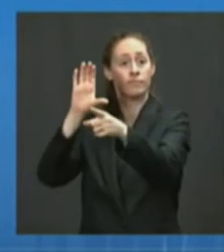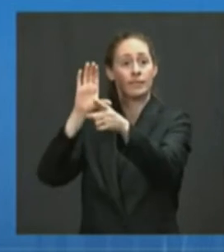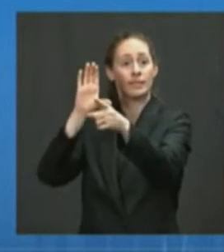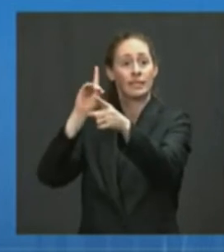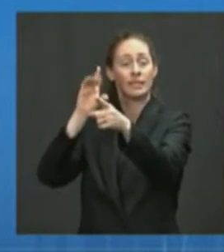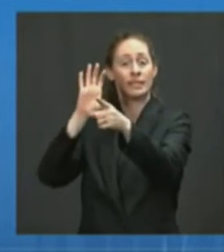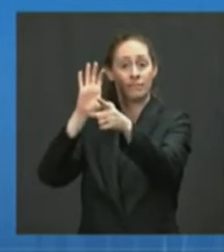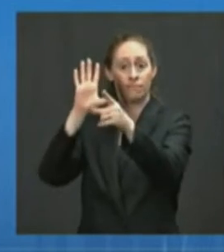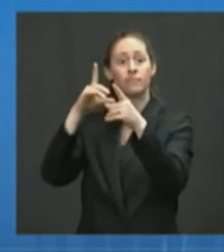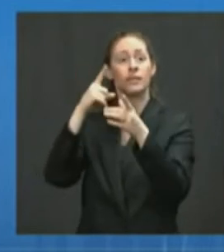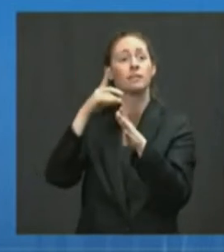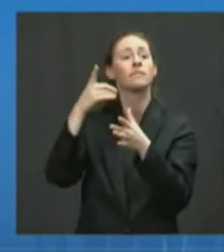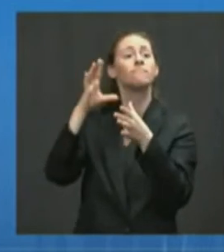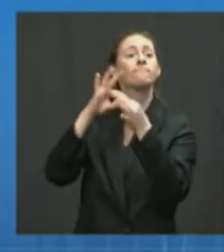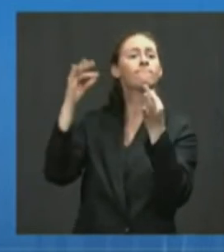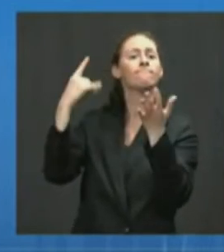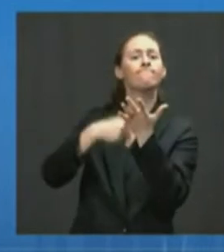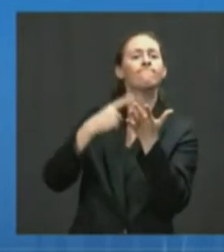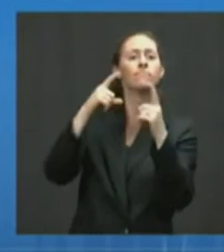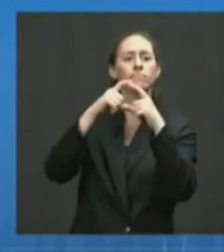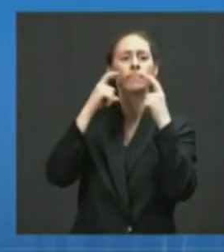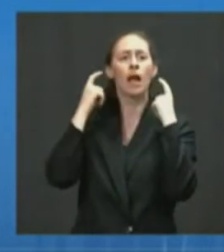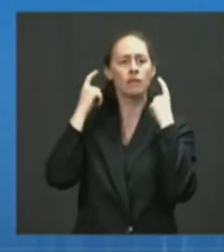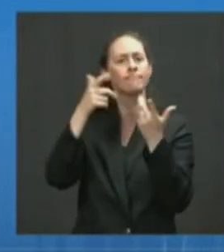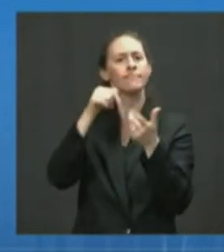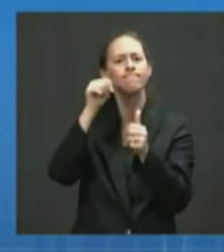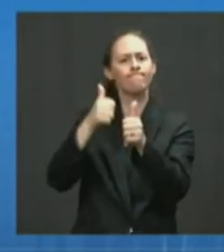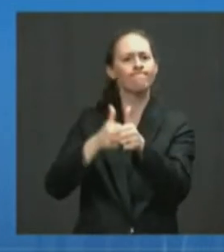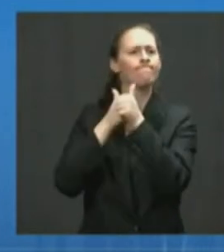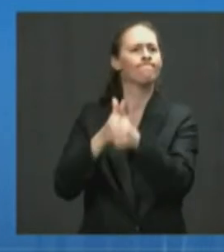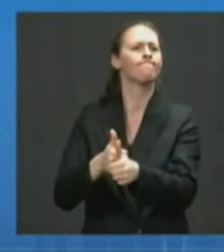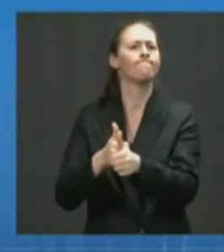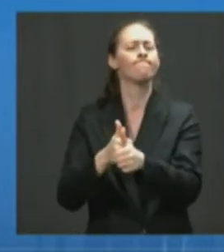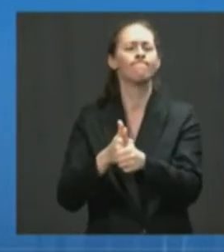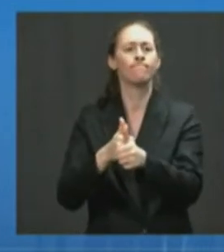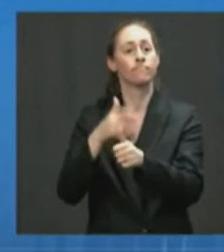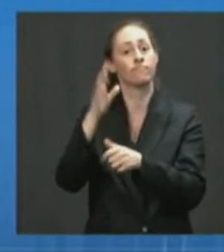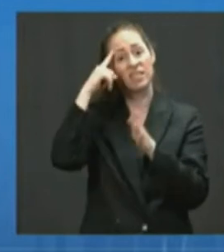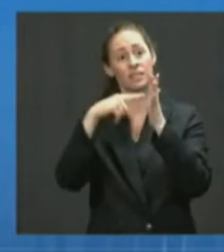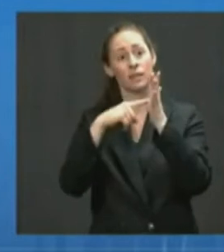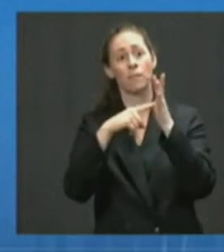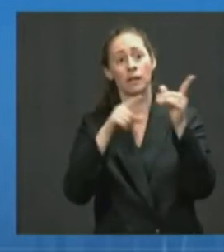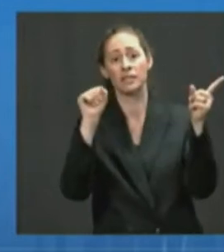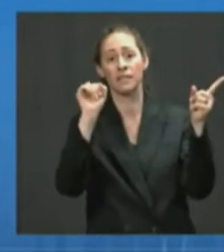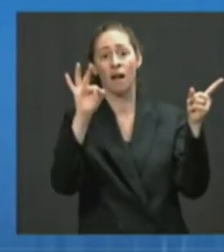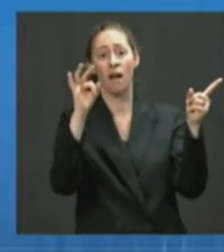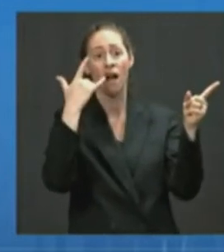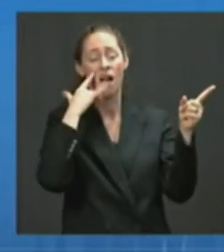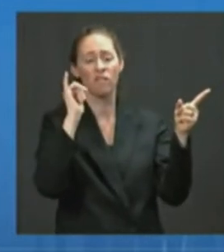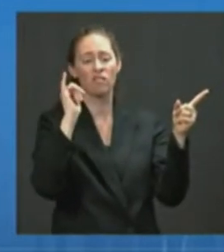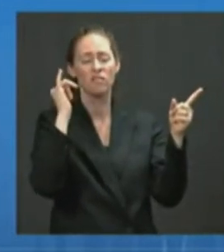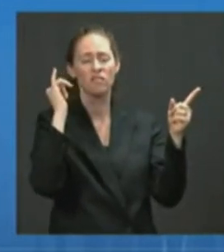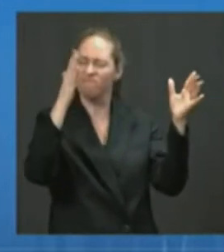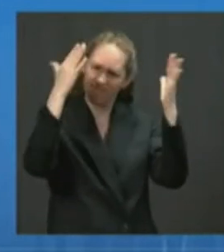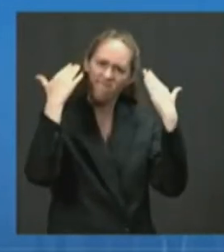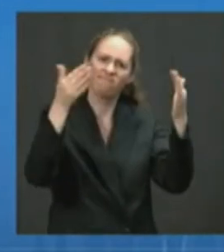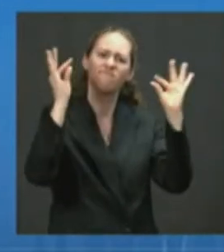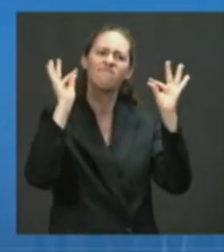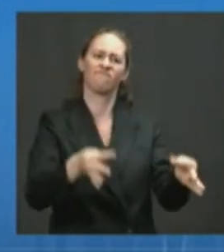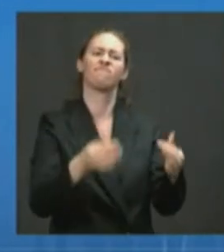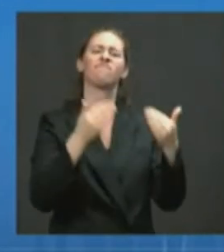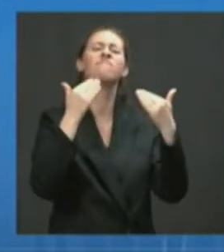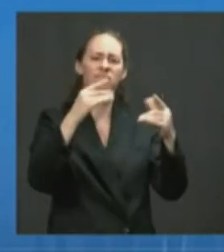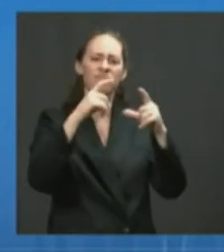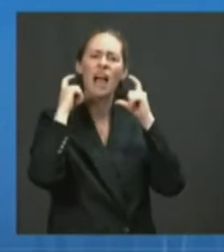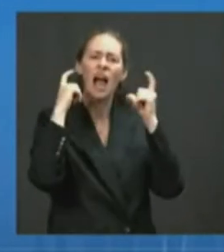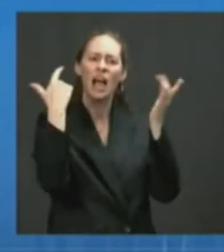didn't need to wear a mask at all. San Francisco is now. contemplating requiring proof of vaccination to get